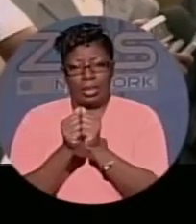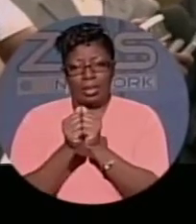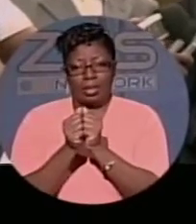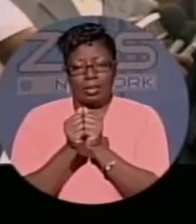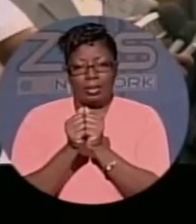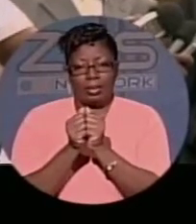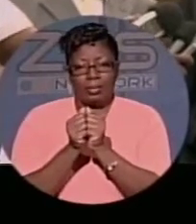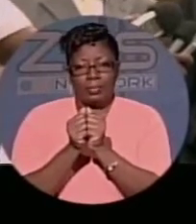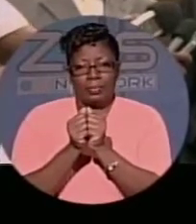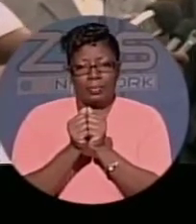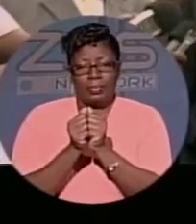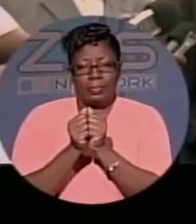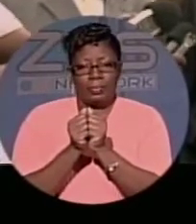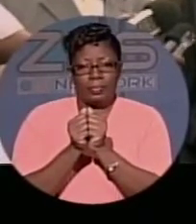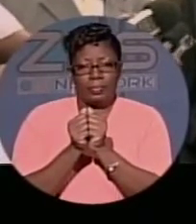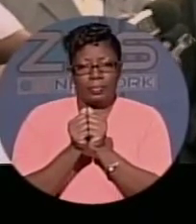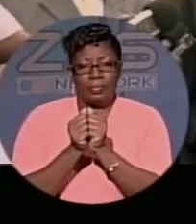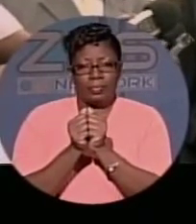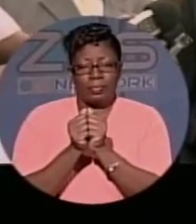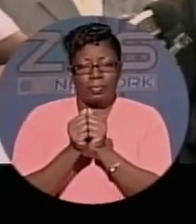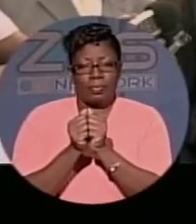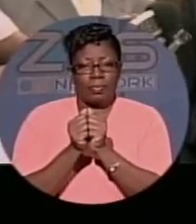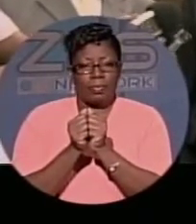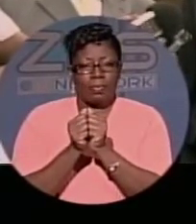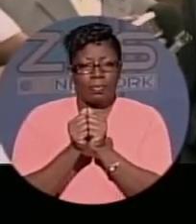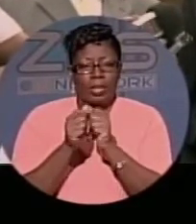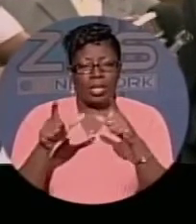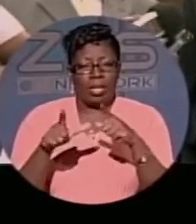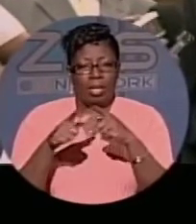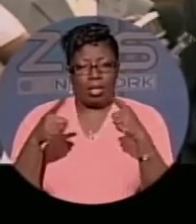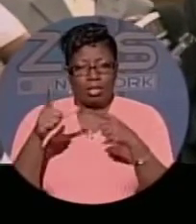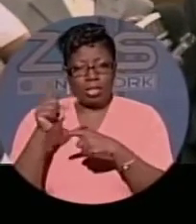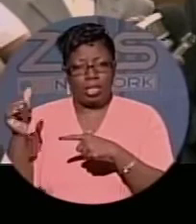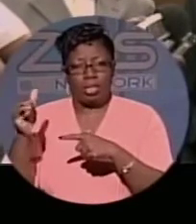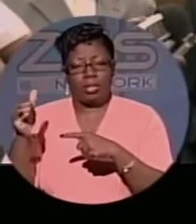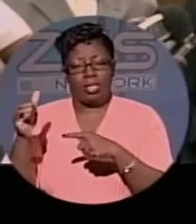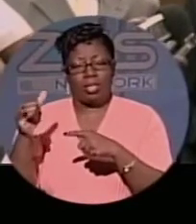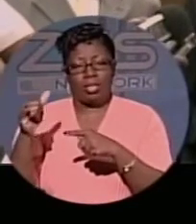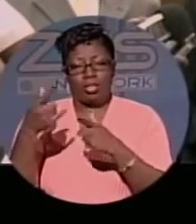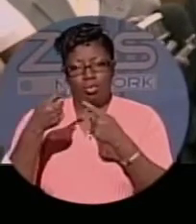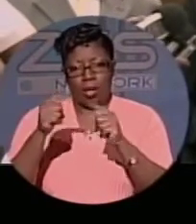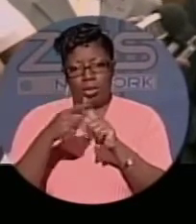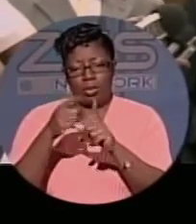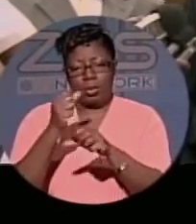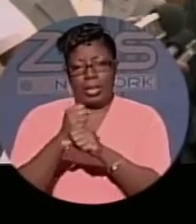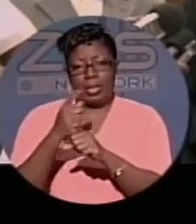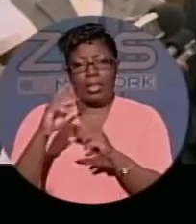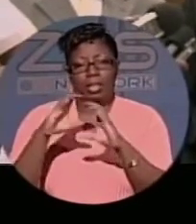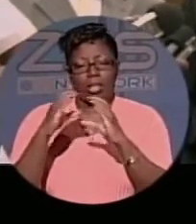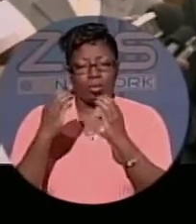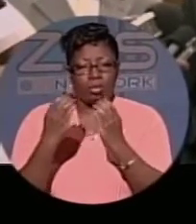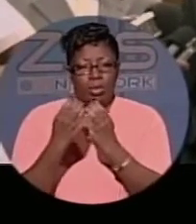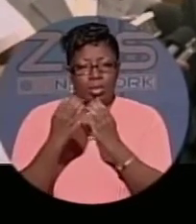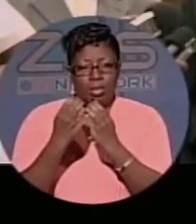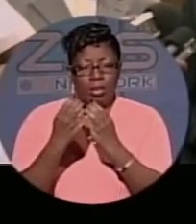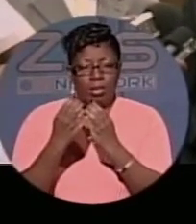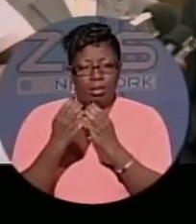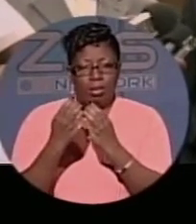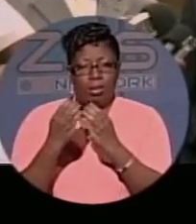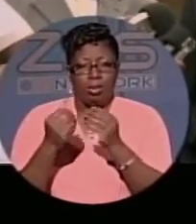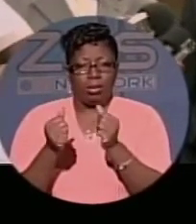is also a part of it. But largely the outreach to the community. Trying to get the community to engage